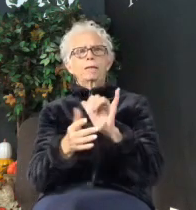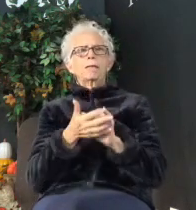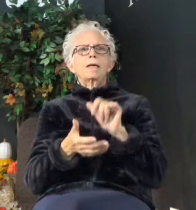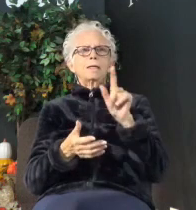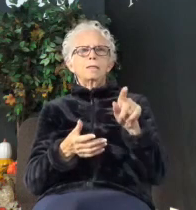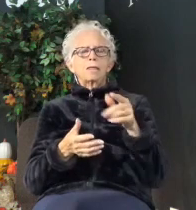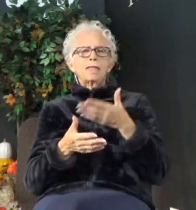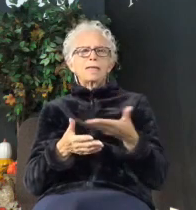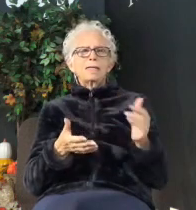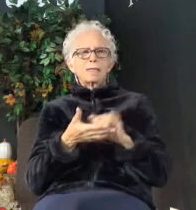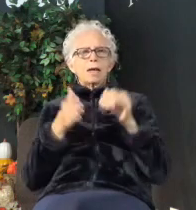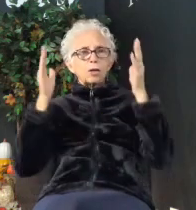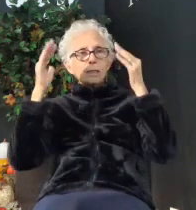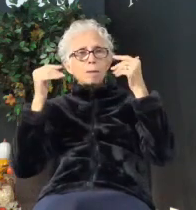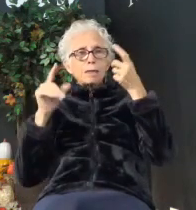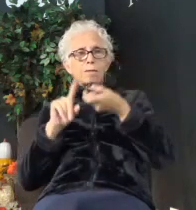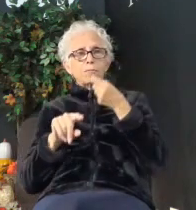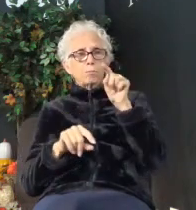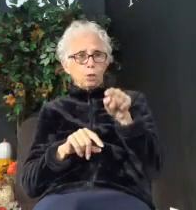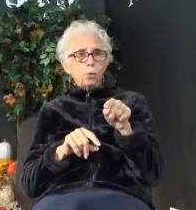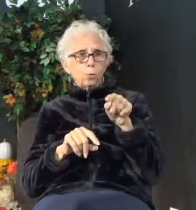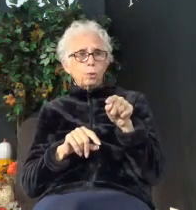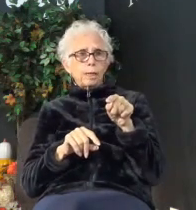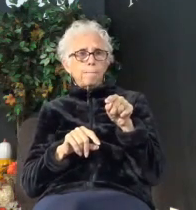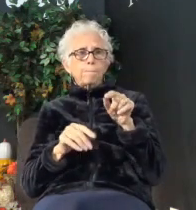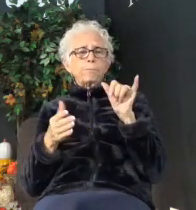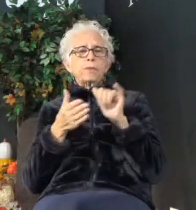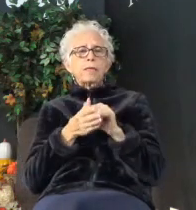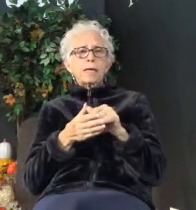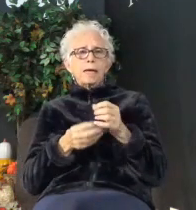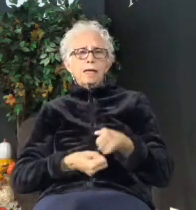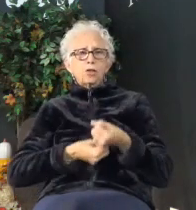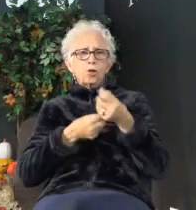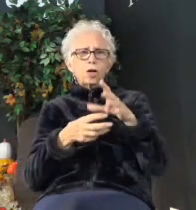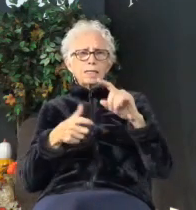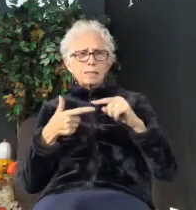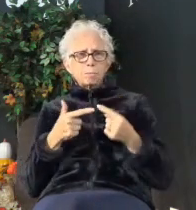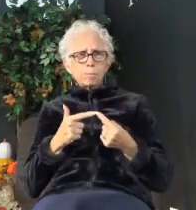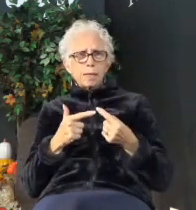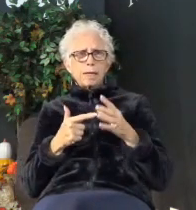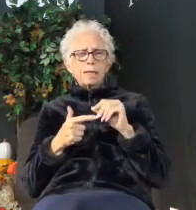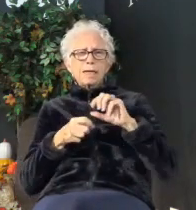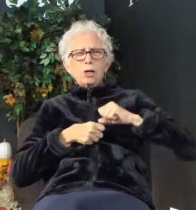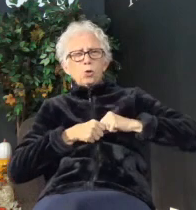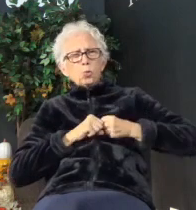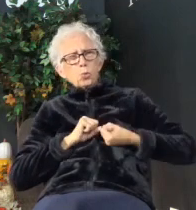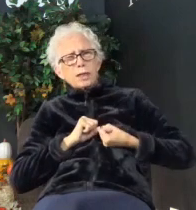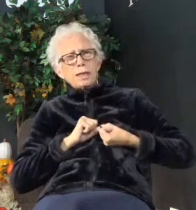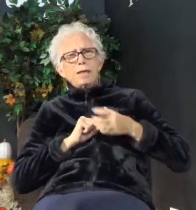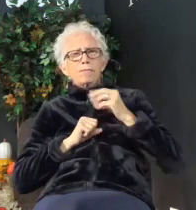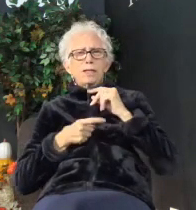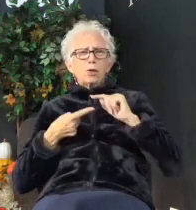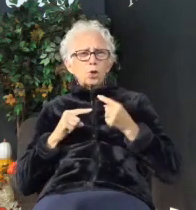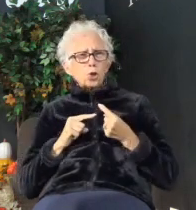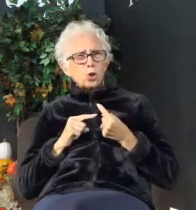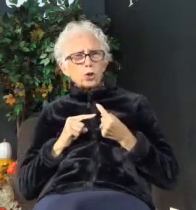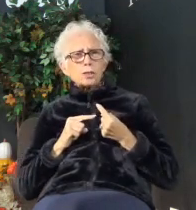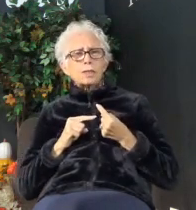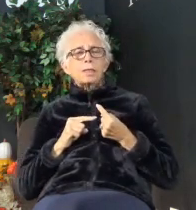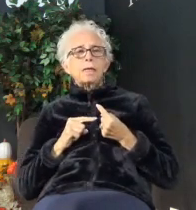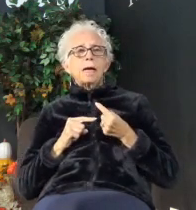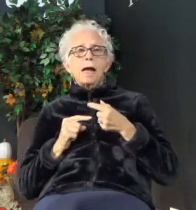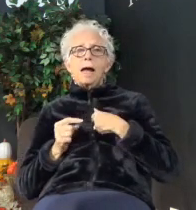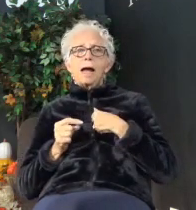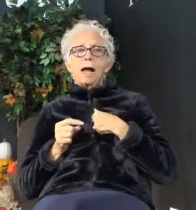that are expected from you that cause pain and grief and hurt. And I am